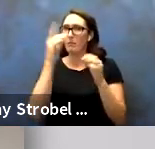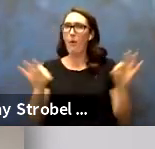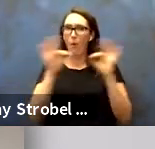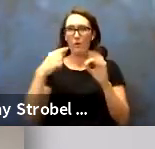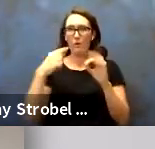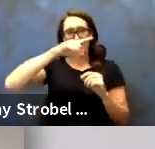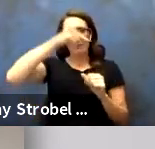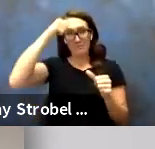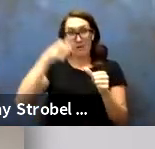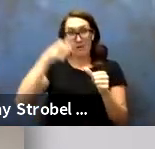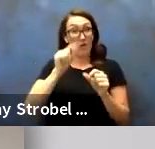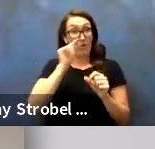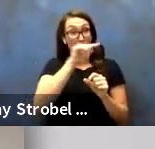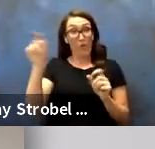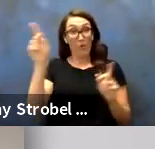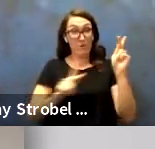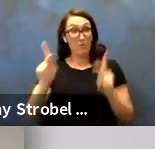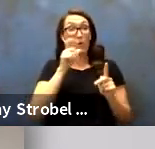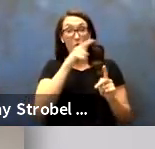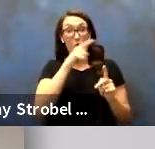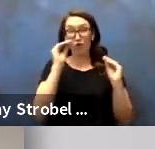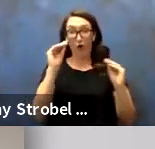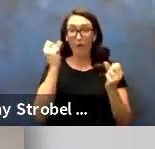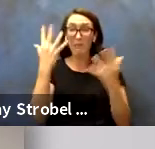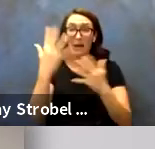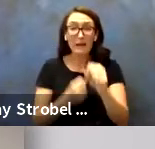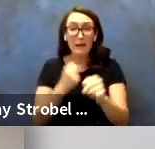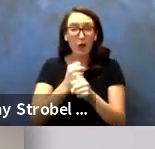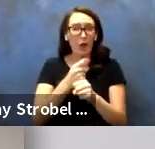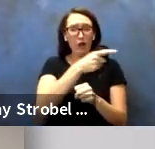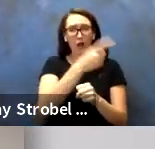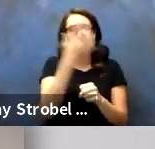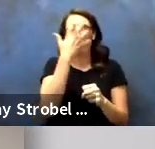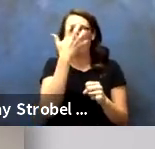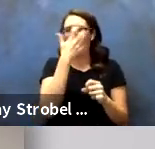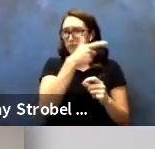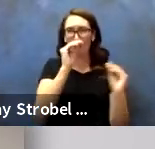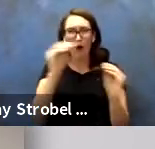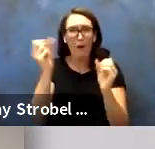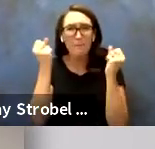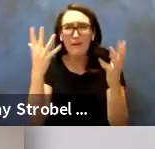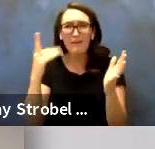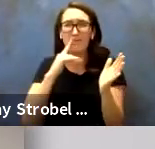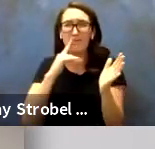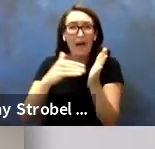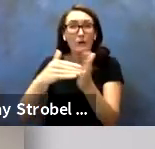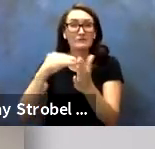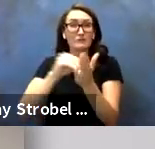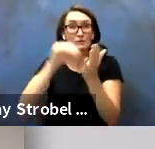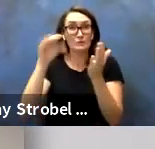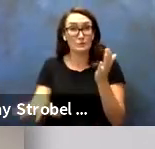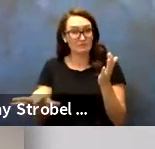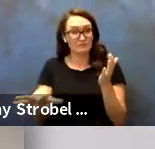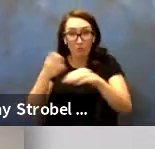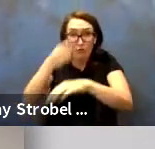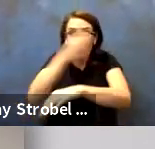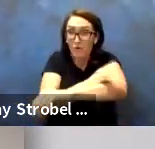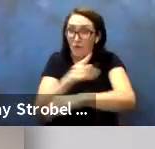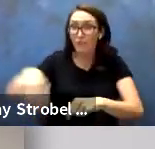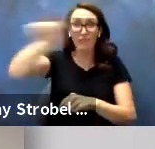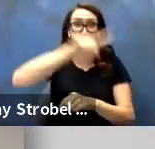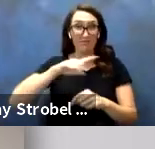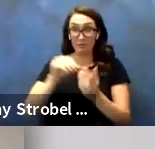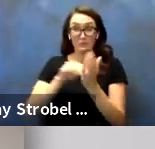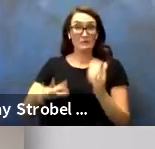these individuals have touched the lives of thousands of students, improving their lives